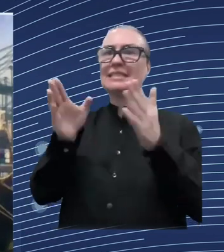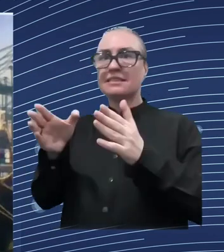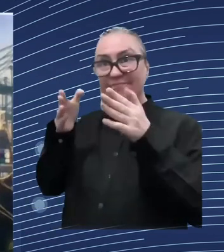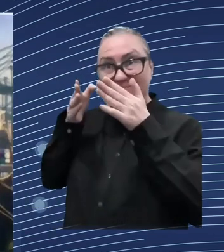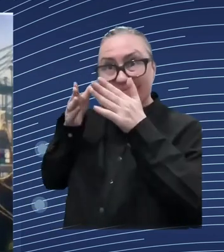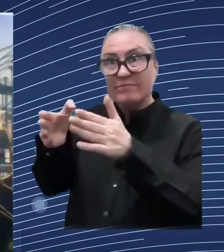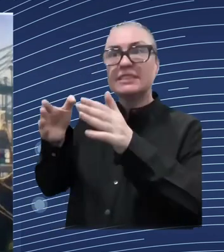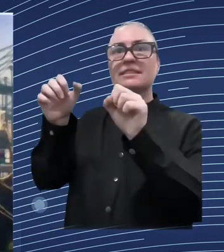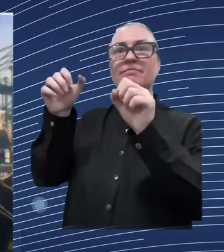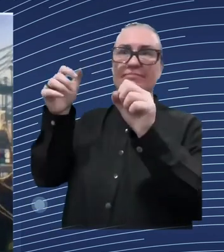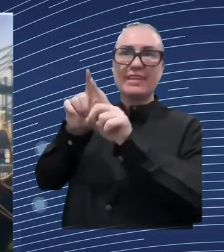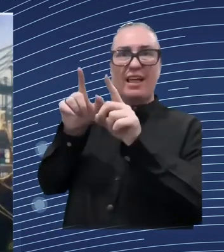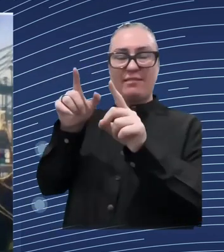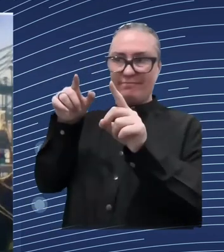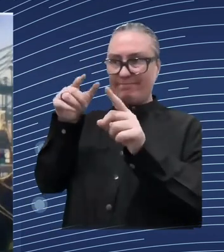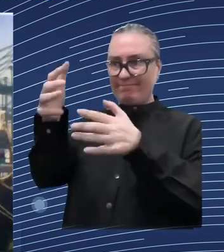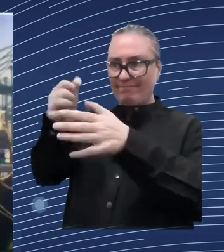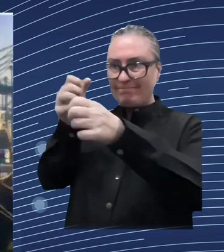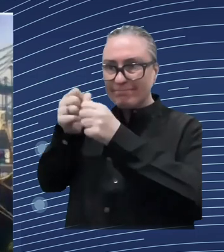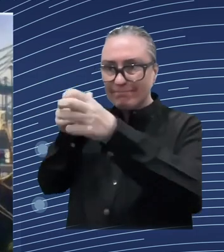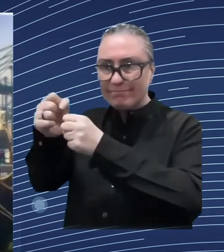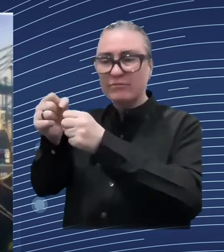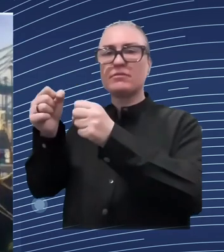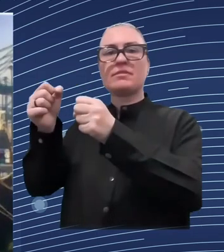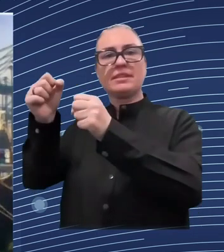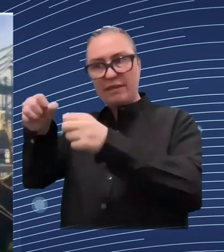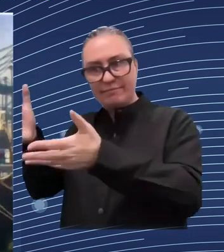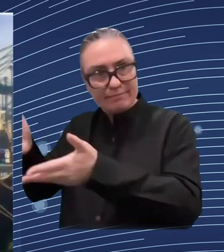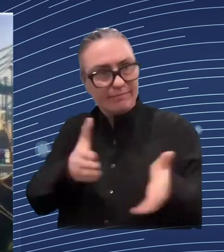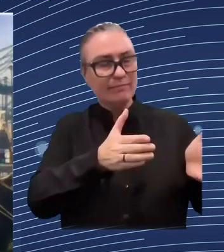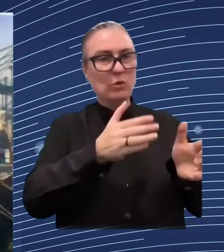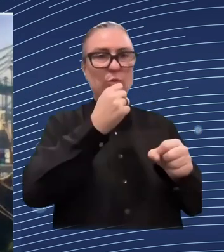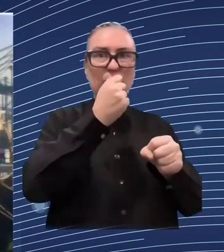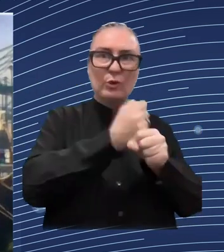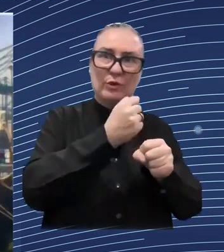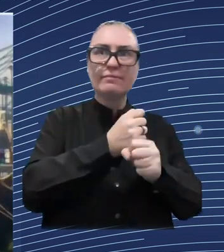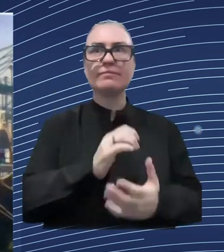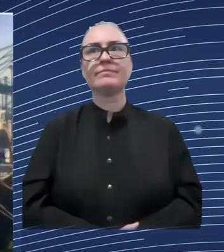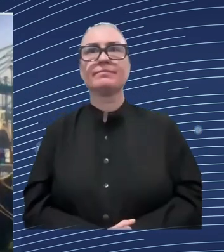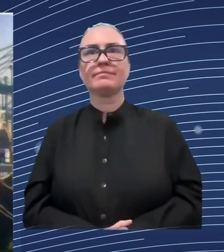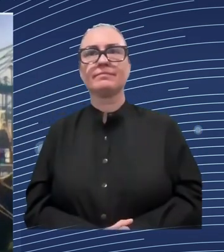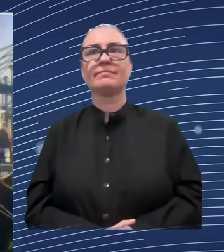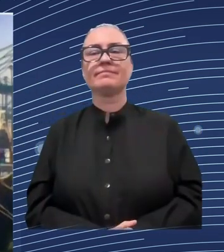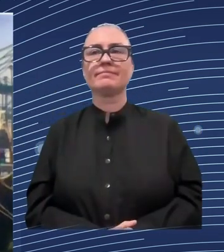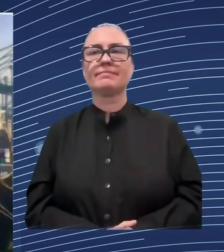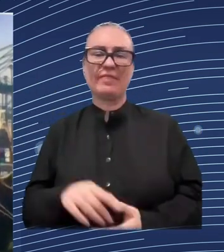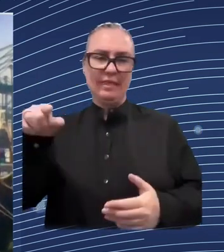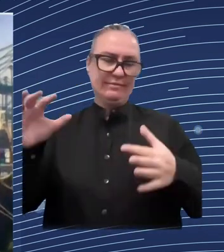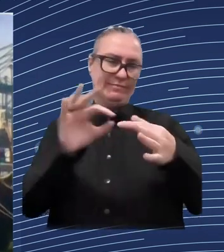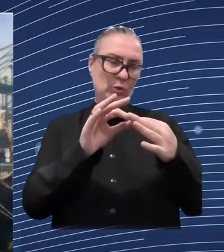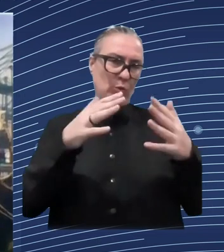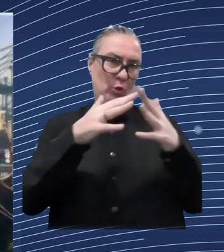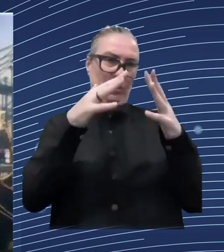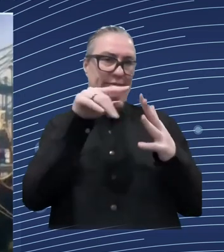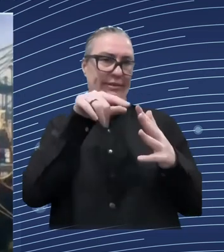the what was there before and what's there currently it's quite positive news as has been said so uh we were looking at for instance